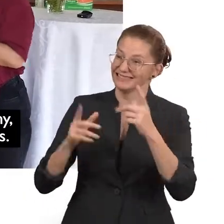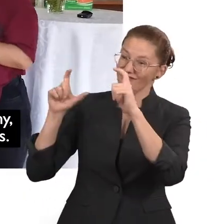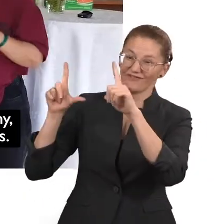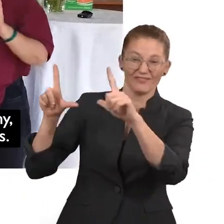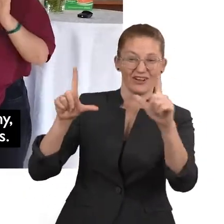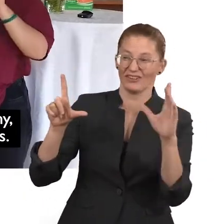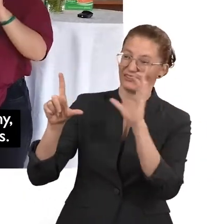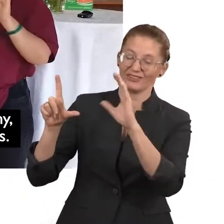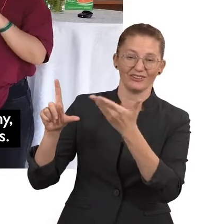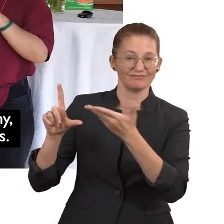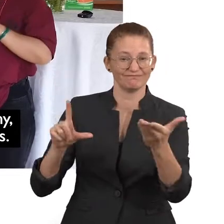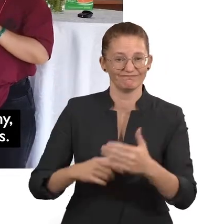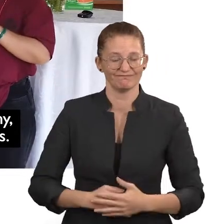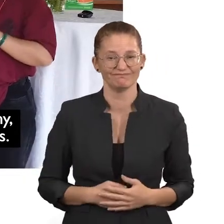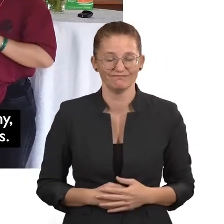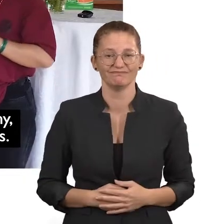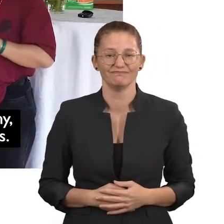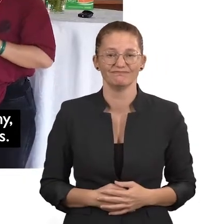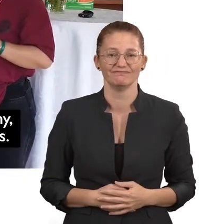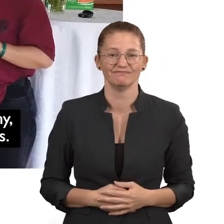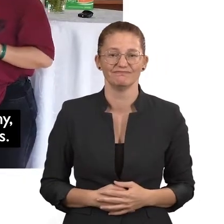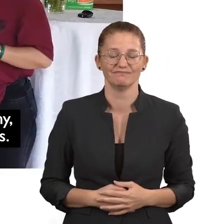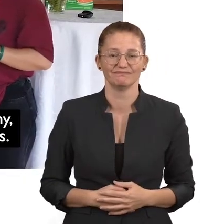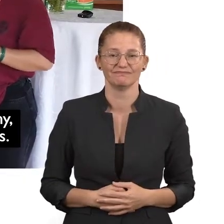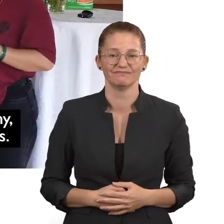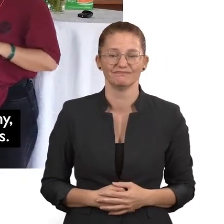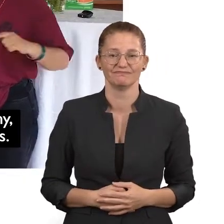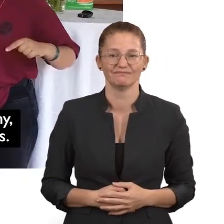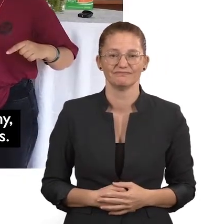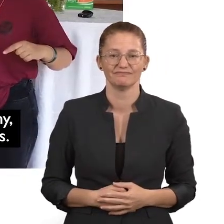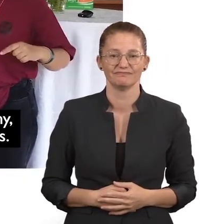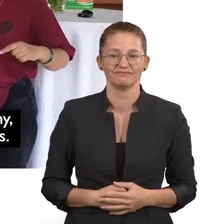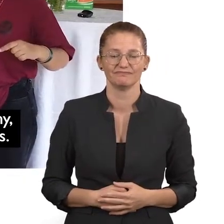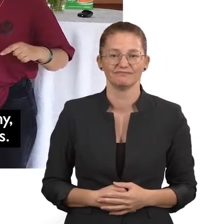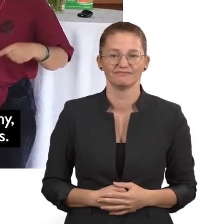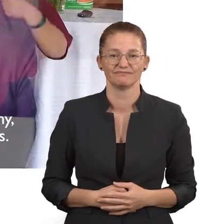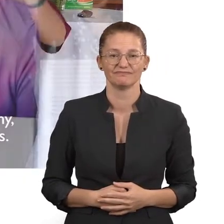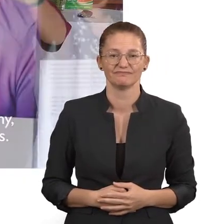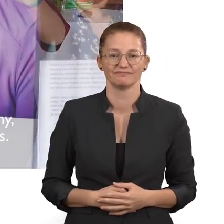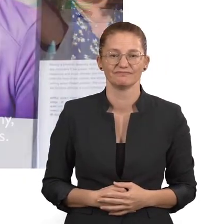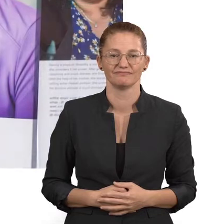in that program through photos